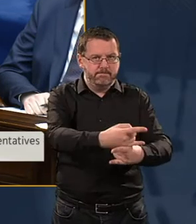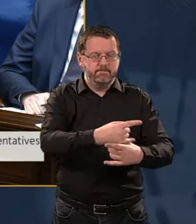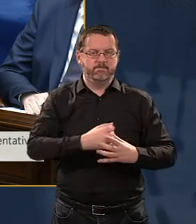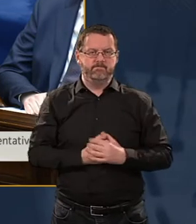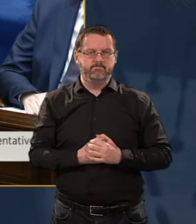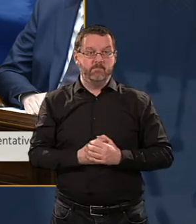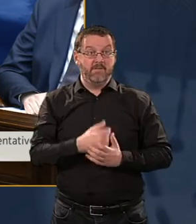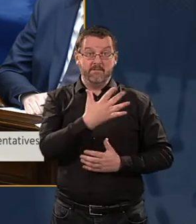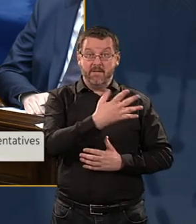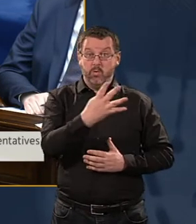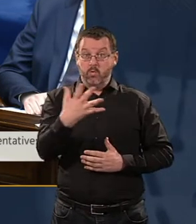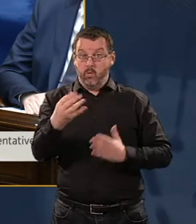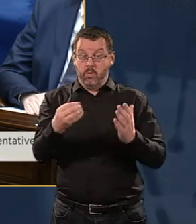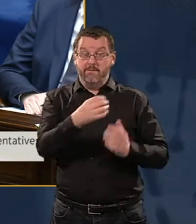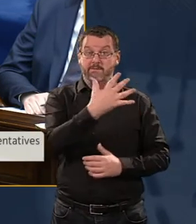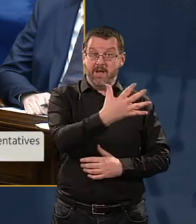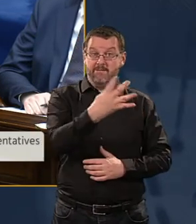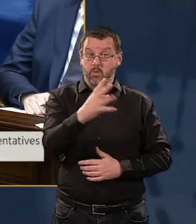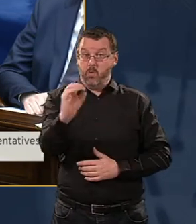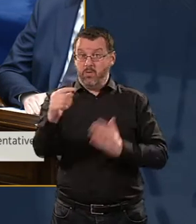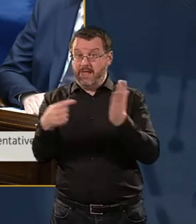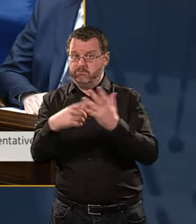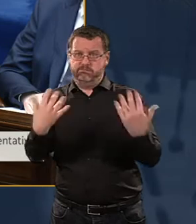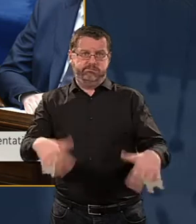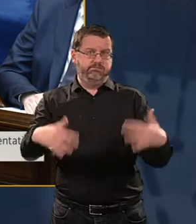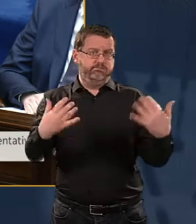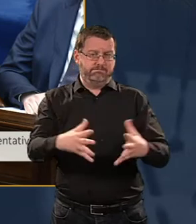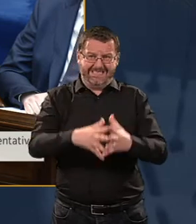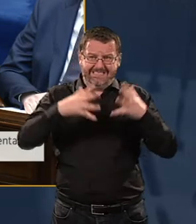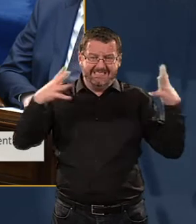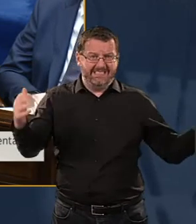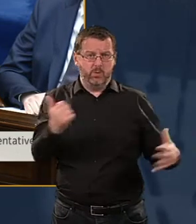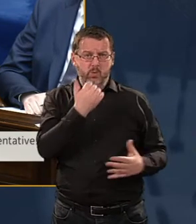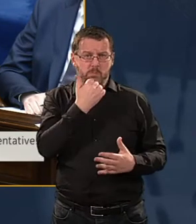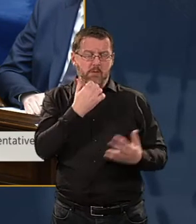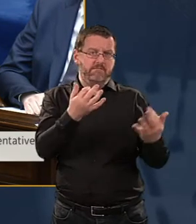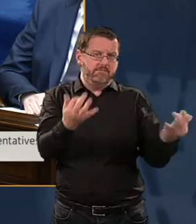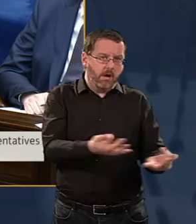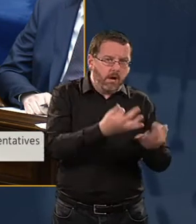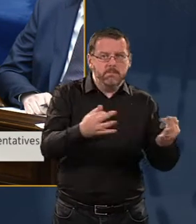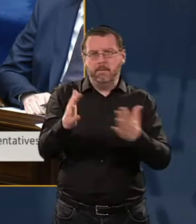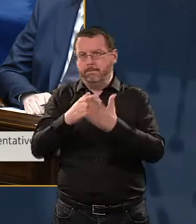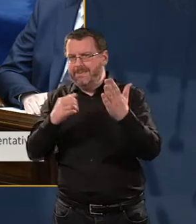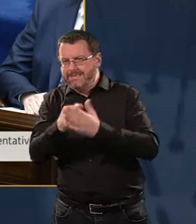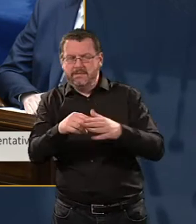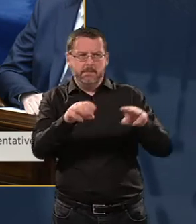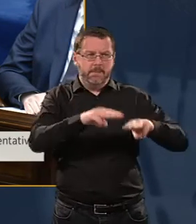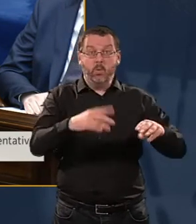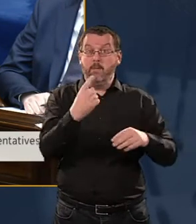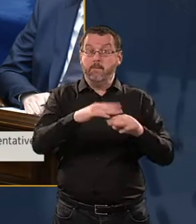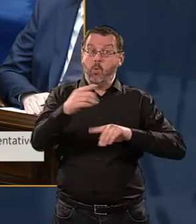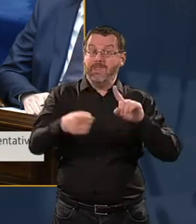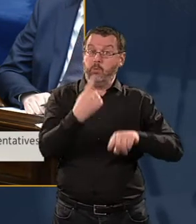number of people. It is not a small number of homes. It is 540,000 homes and farms and businesses over a million people